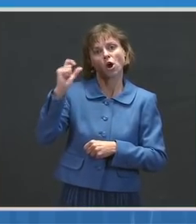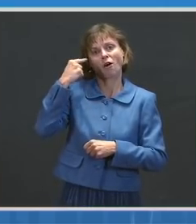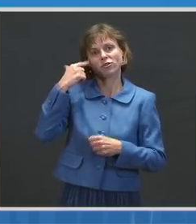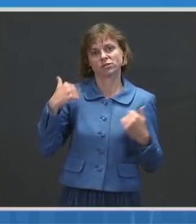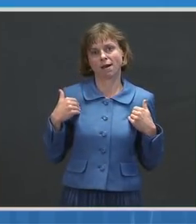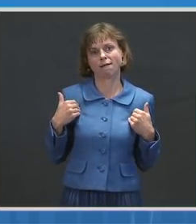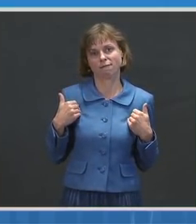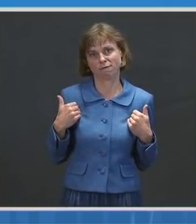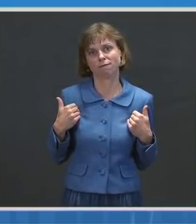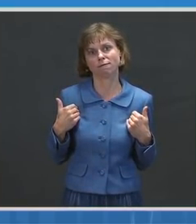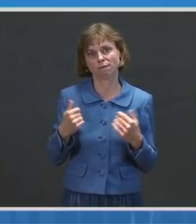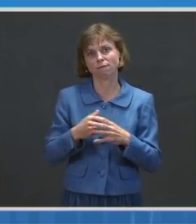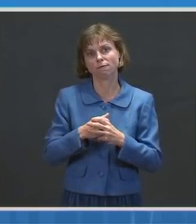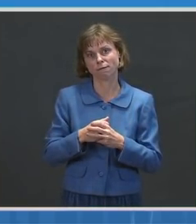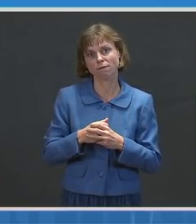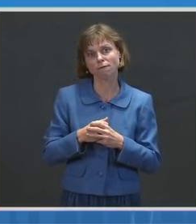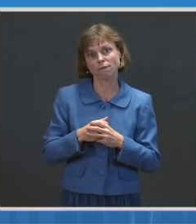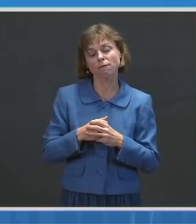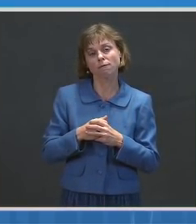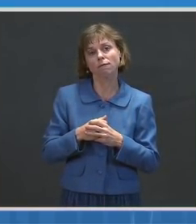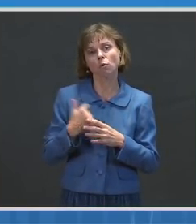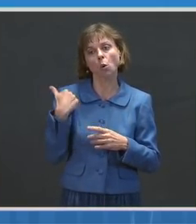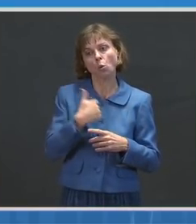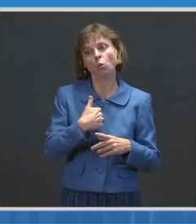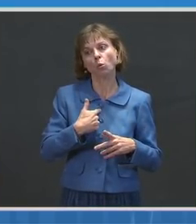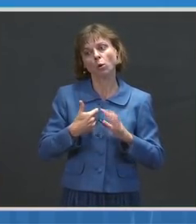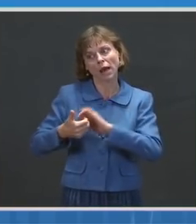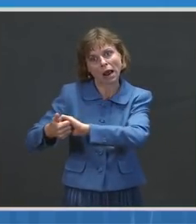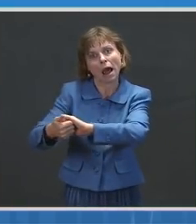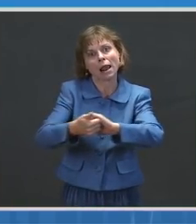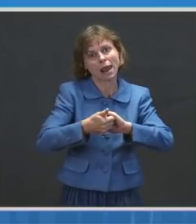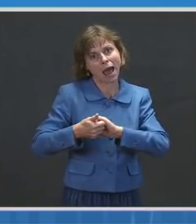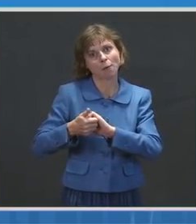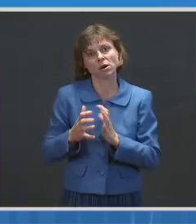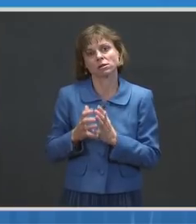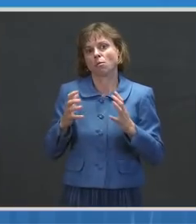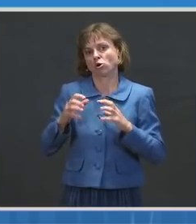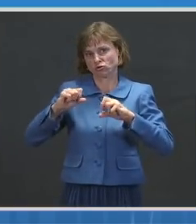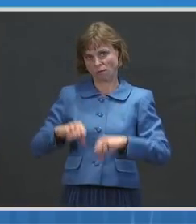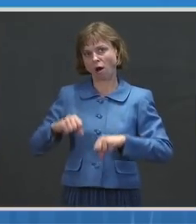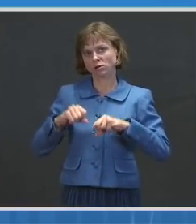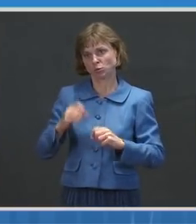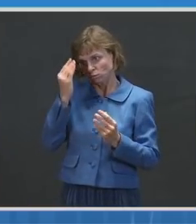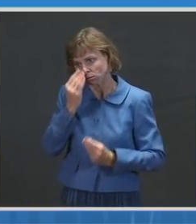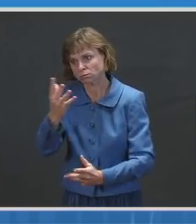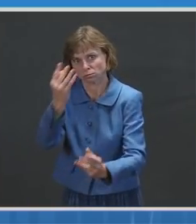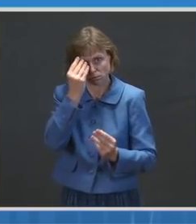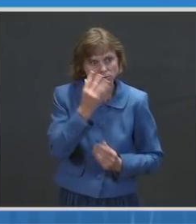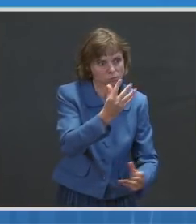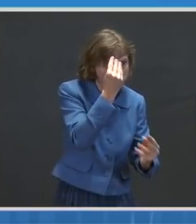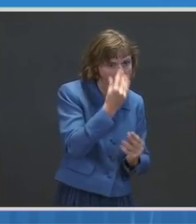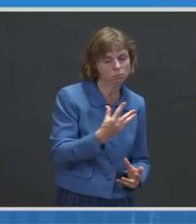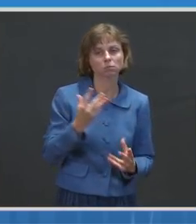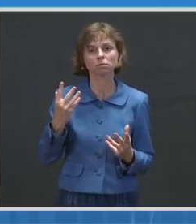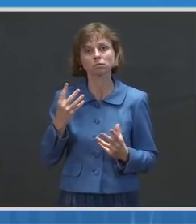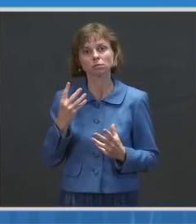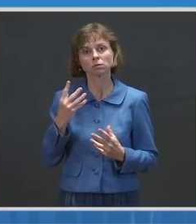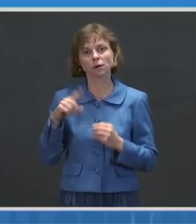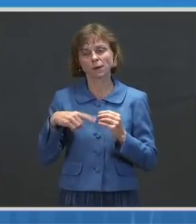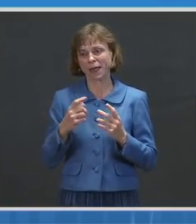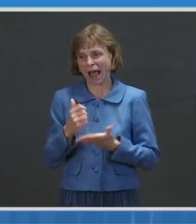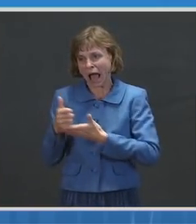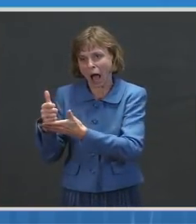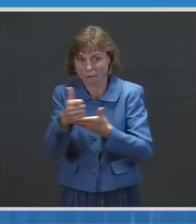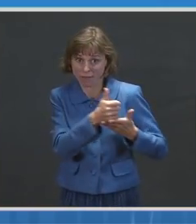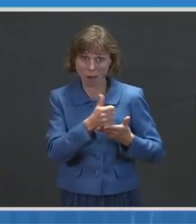We are taking a collaborative approach as much as possible, sharing with them the data, helping them understand, as we've covered on this call, why we're in